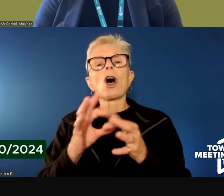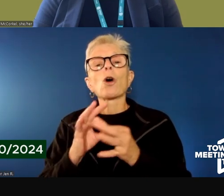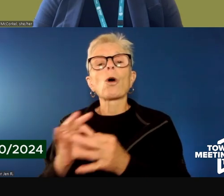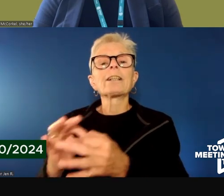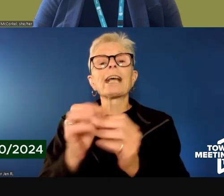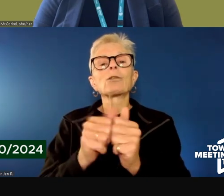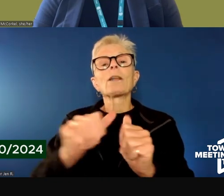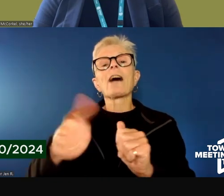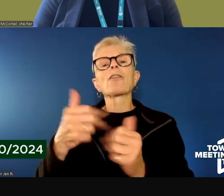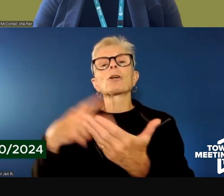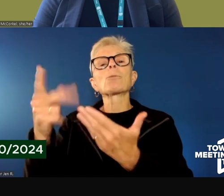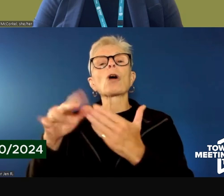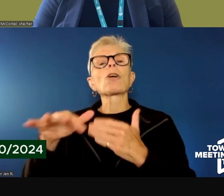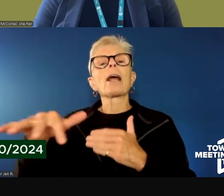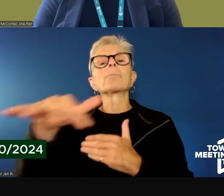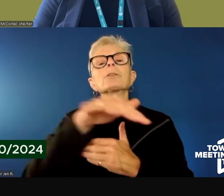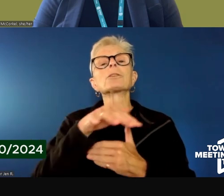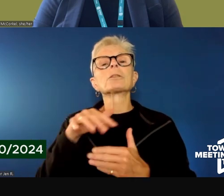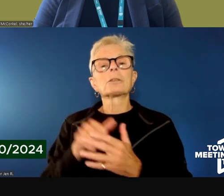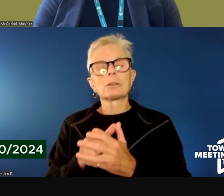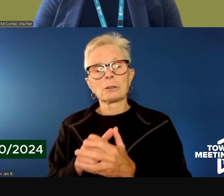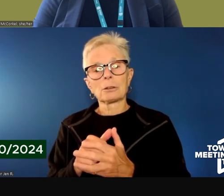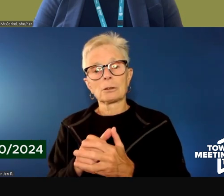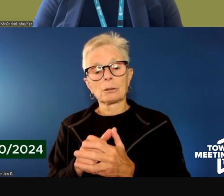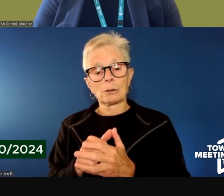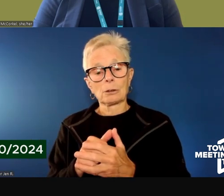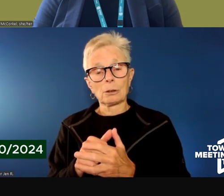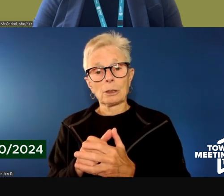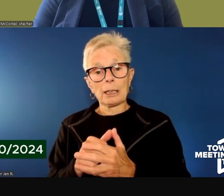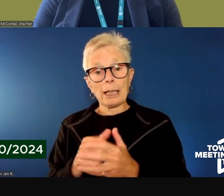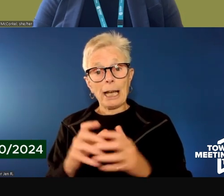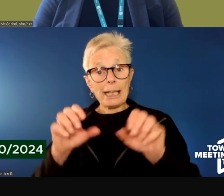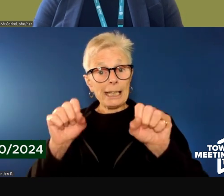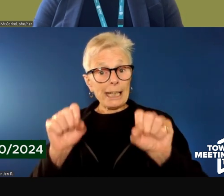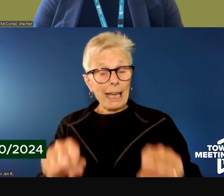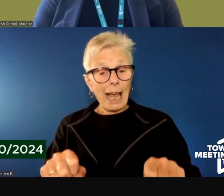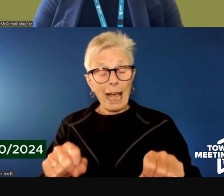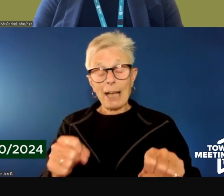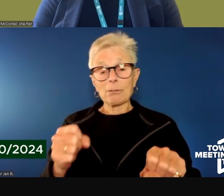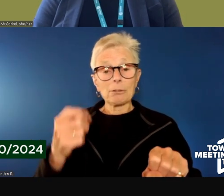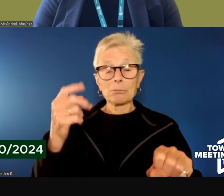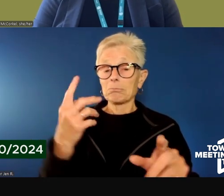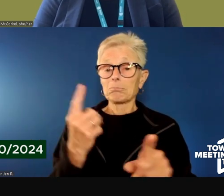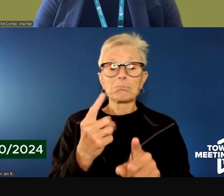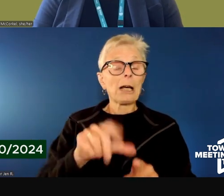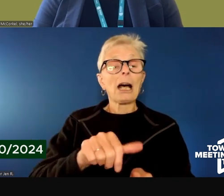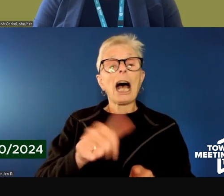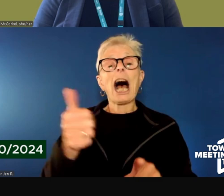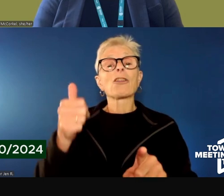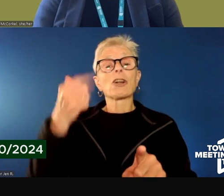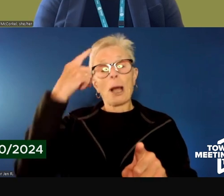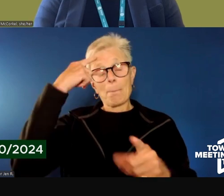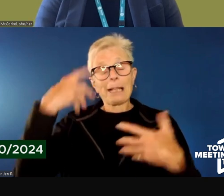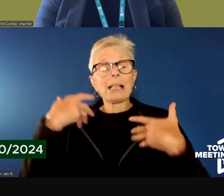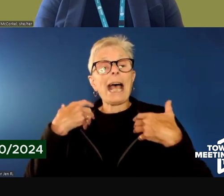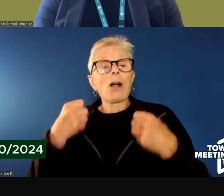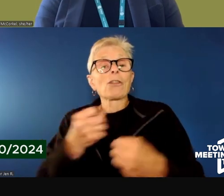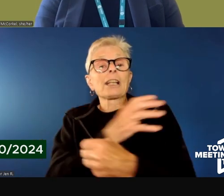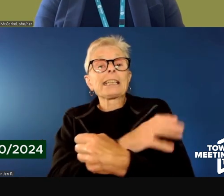is whether or not another mental health clinician could contact the mental health urgent care for a consult.